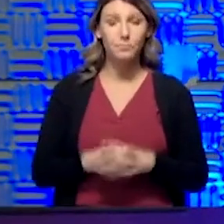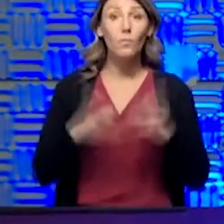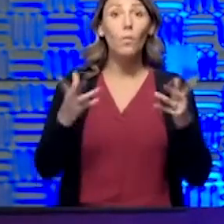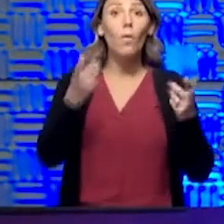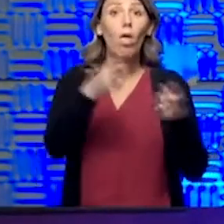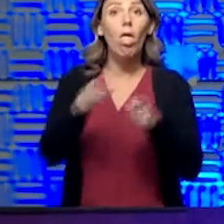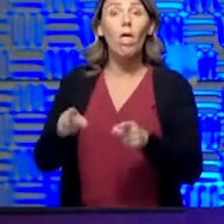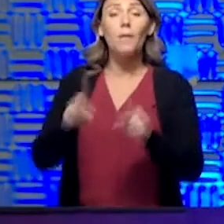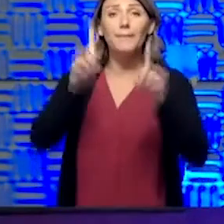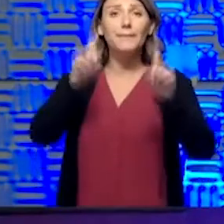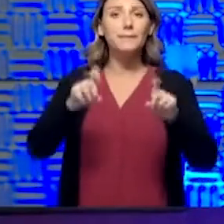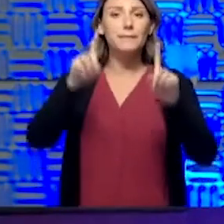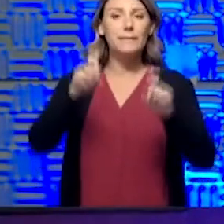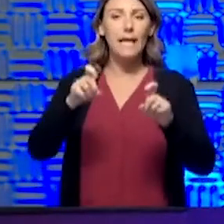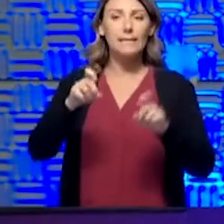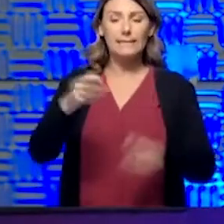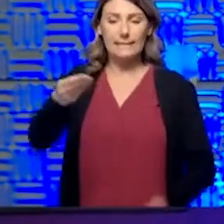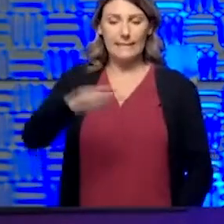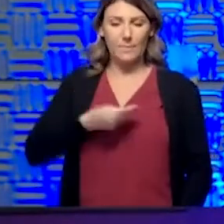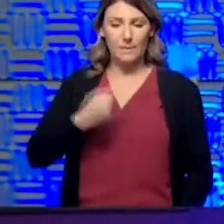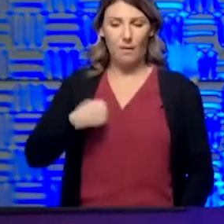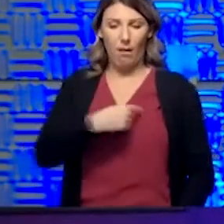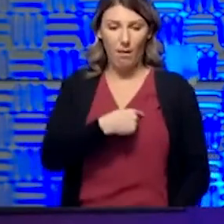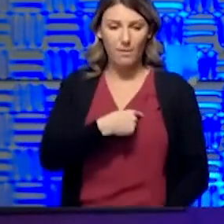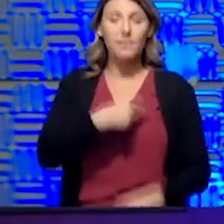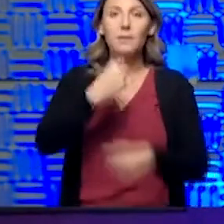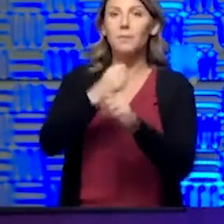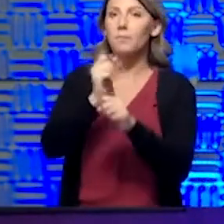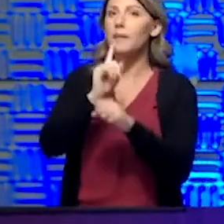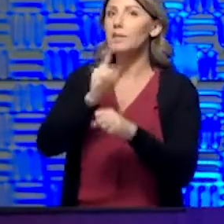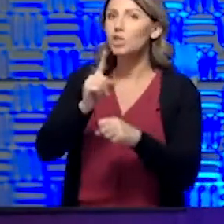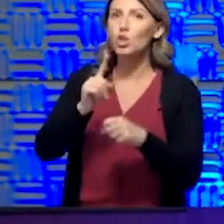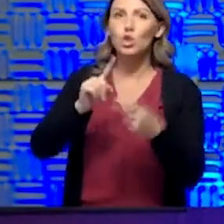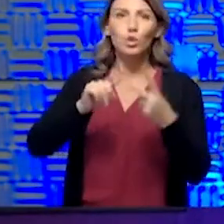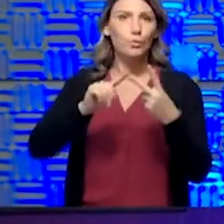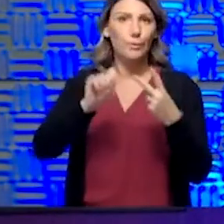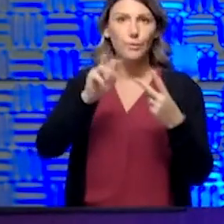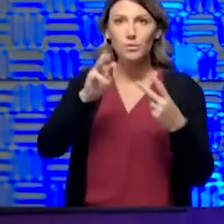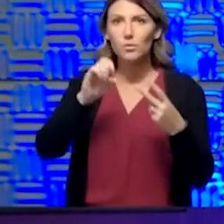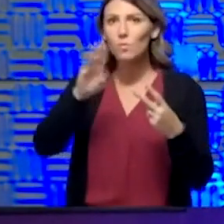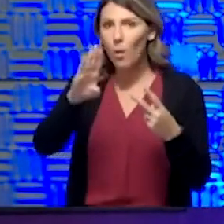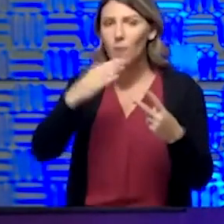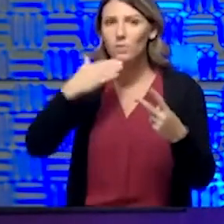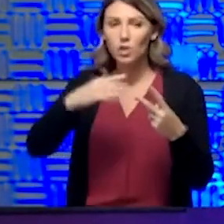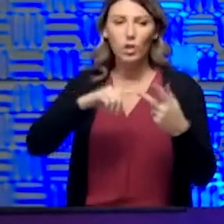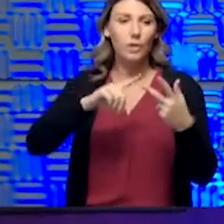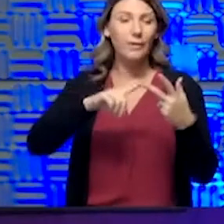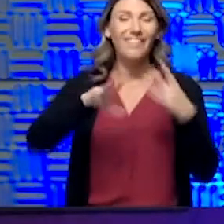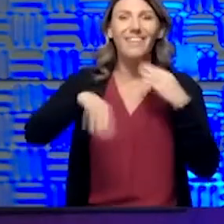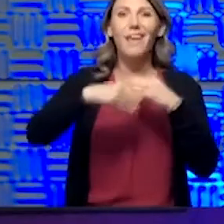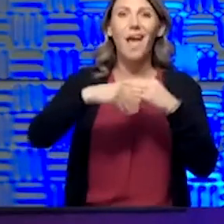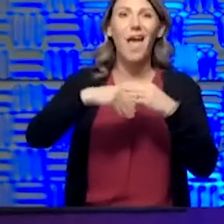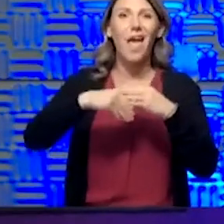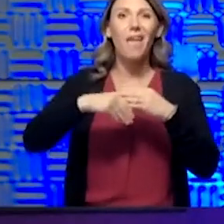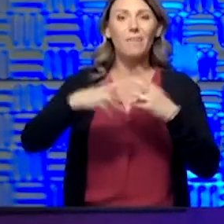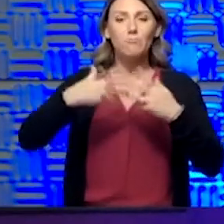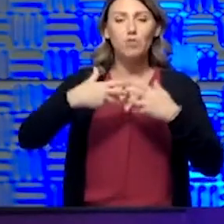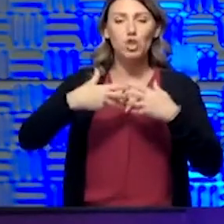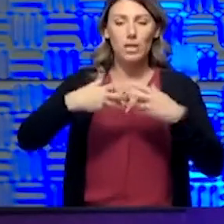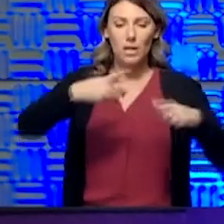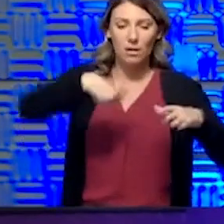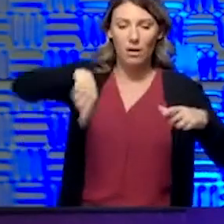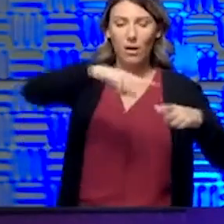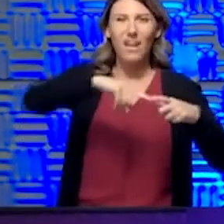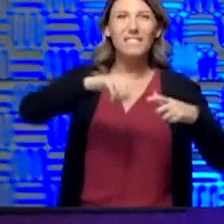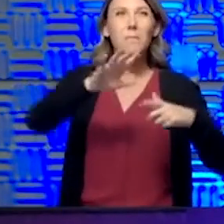is the test has to come to us. We have to make sure the swab's good quality. We do quality control measures. Then we put it on the machine. The machine now takes about three or